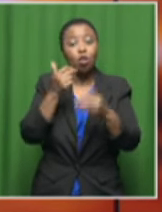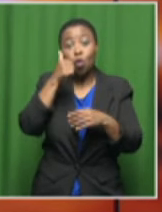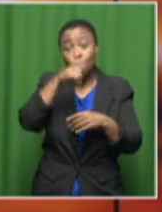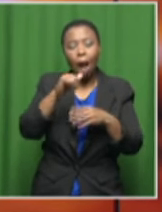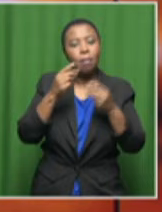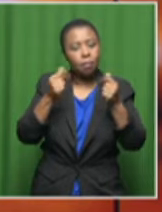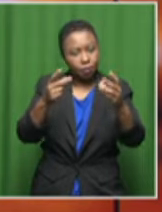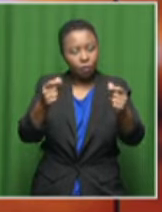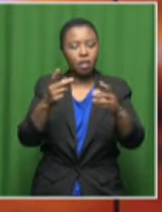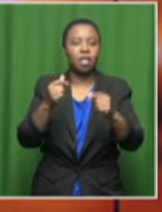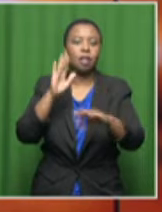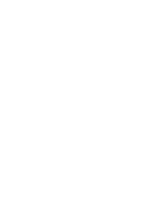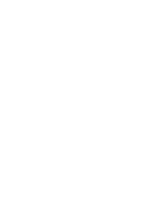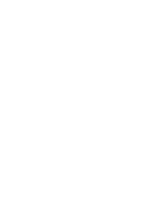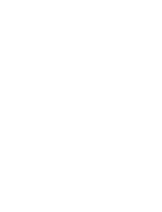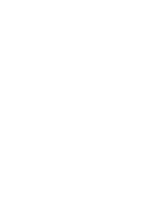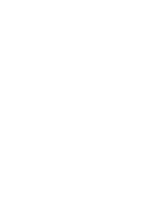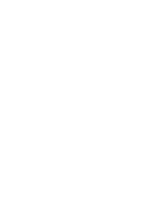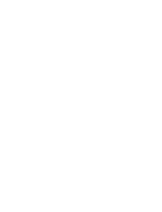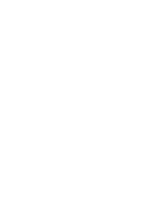investigations and prosecutions.